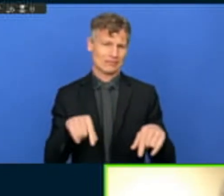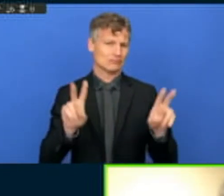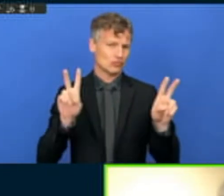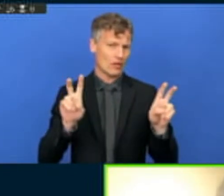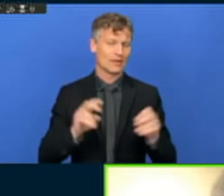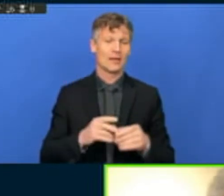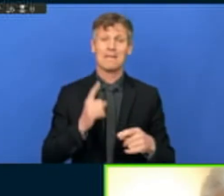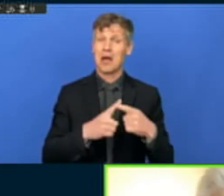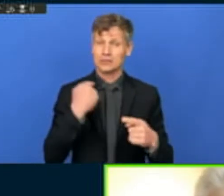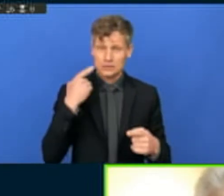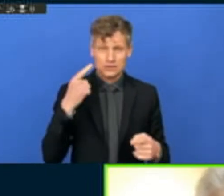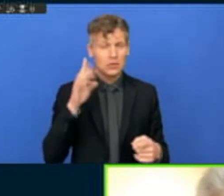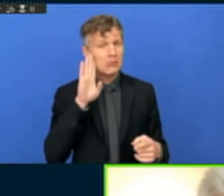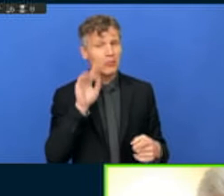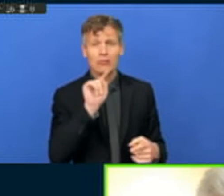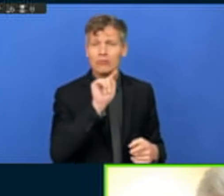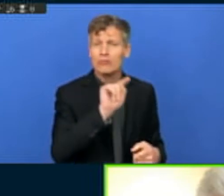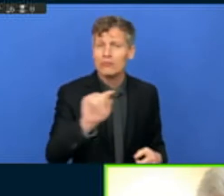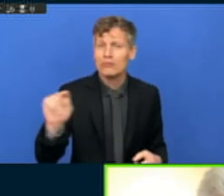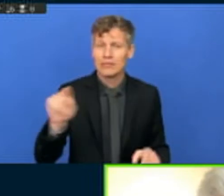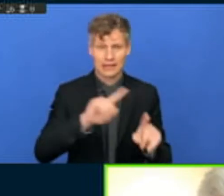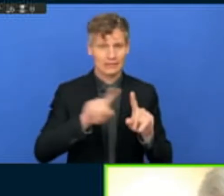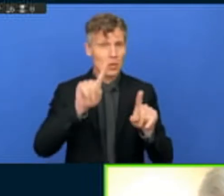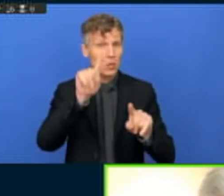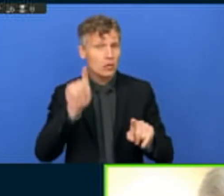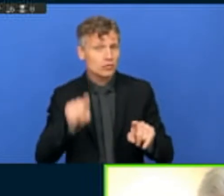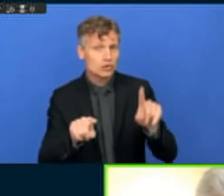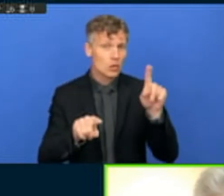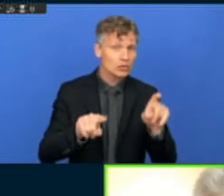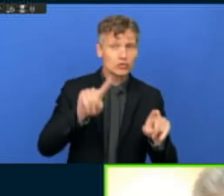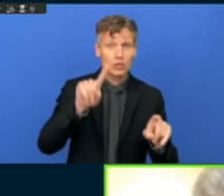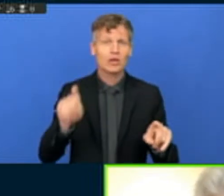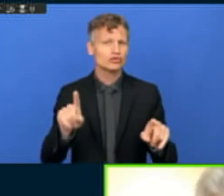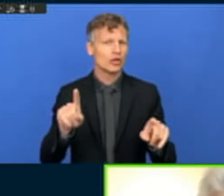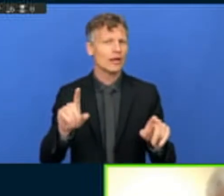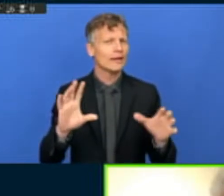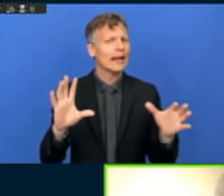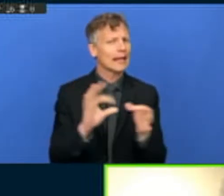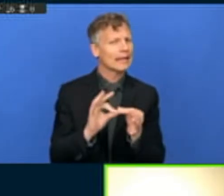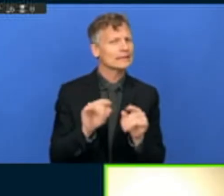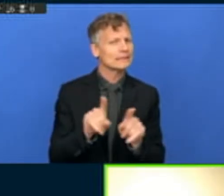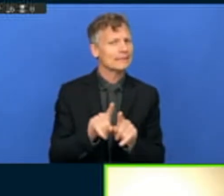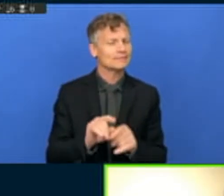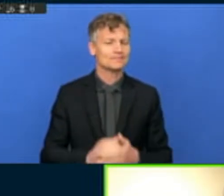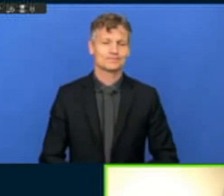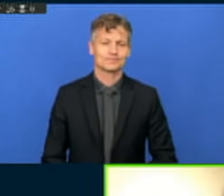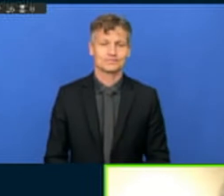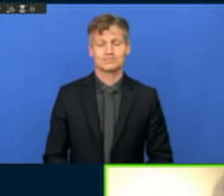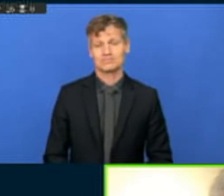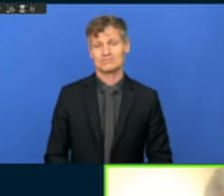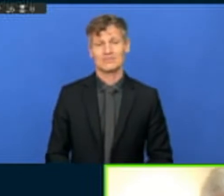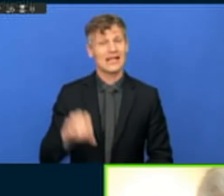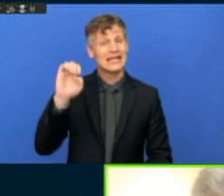coming from the floor during the session here. And also, really, congratulations to ECA